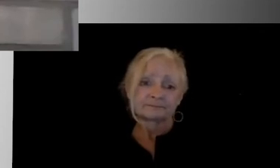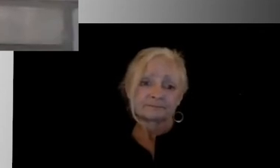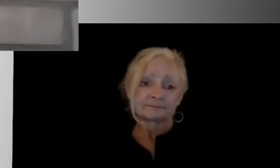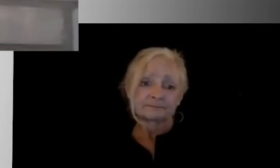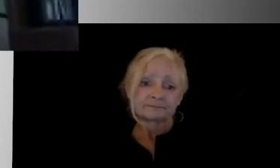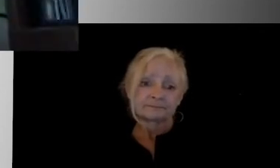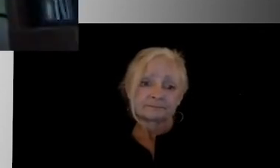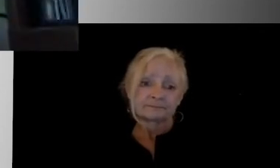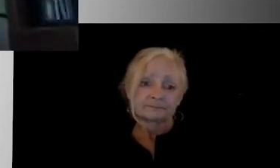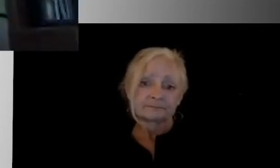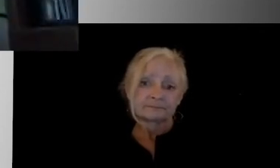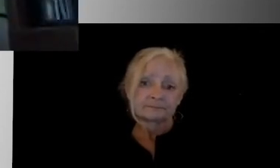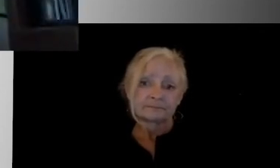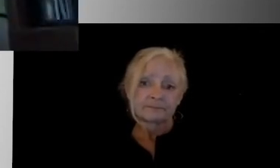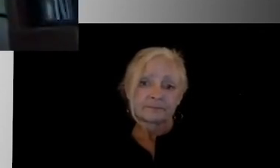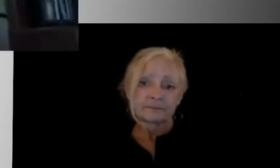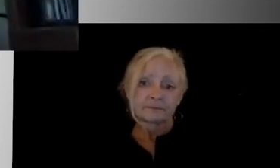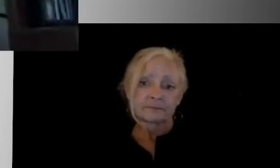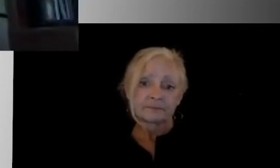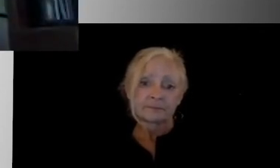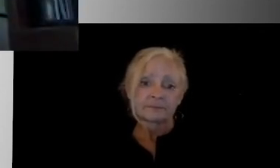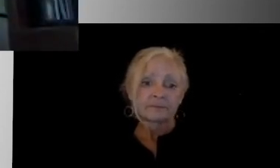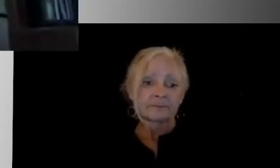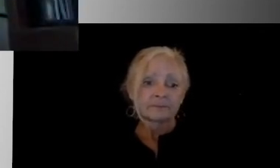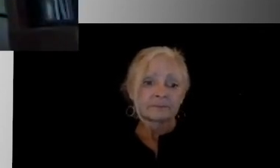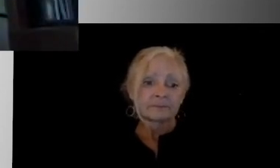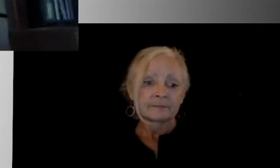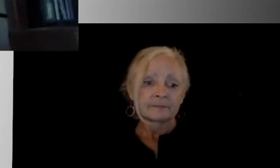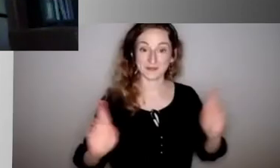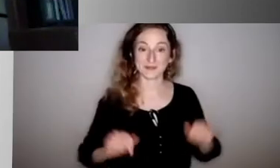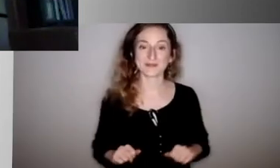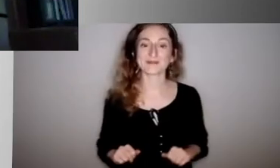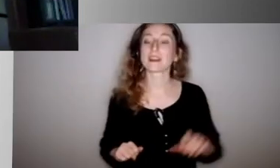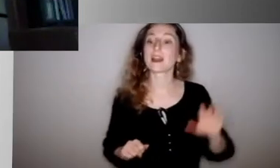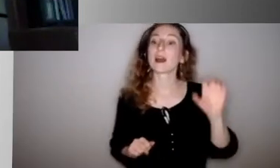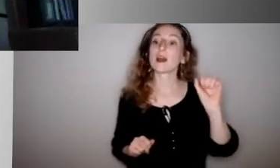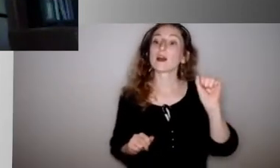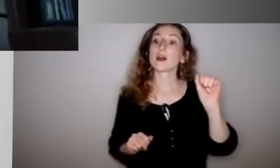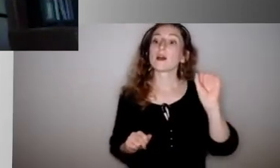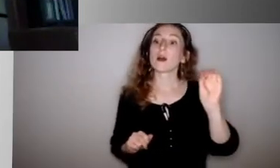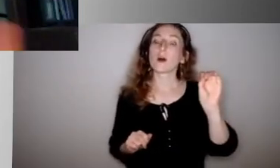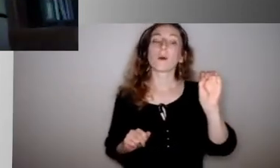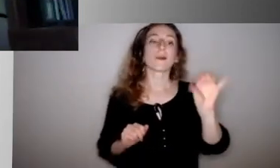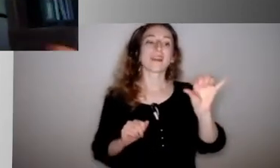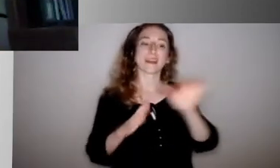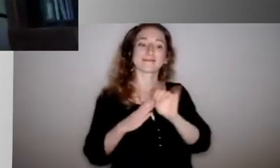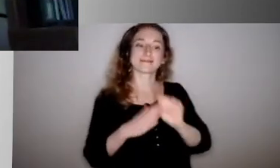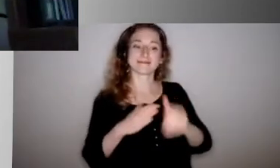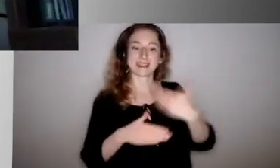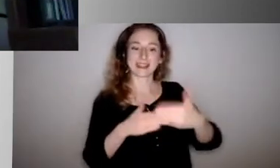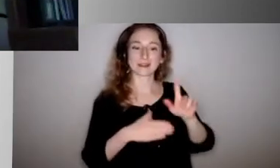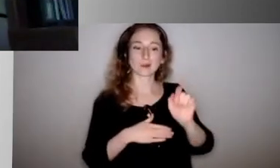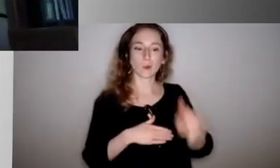And that was, my next question for Superintendent Butts is, this afternoon in South Carolina, Vice President Mike Pence was